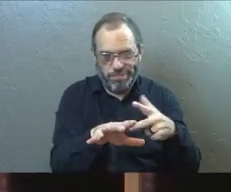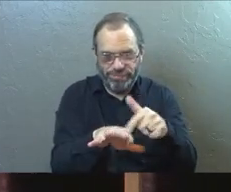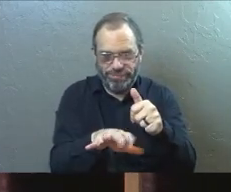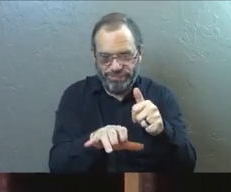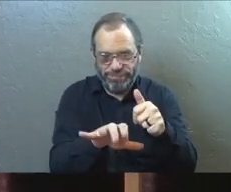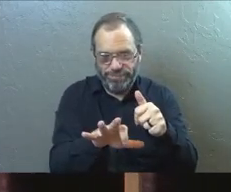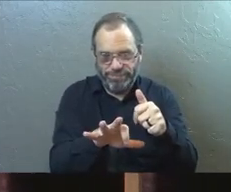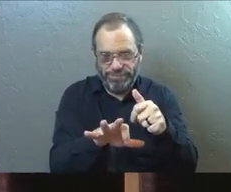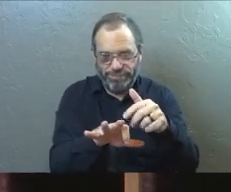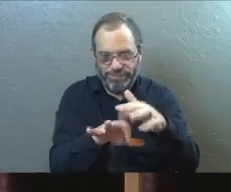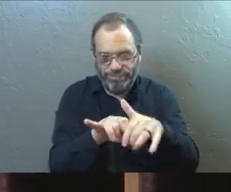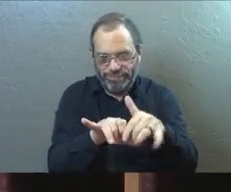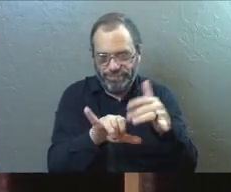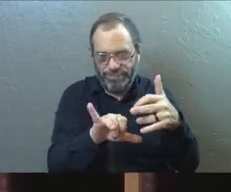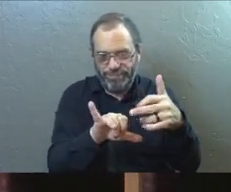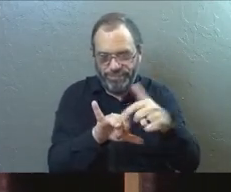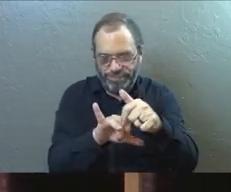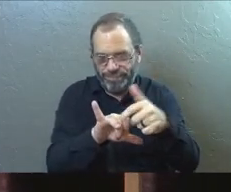gardener.